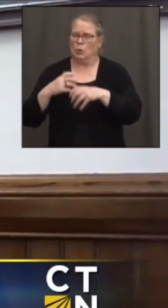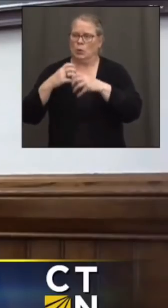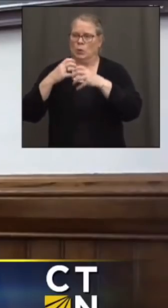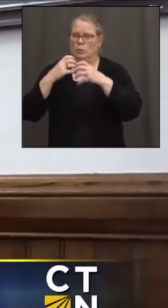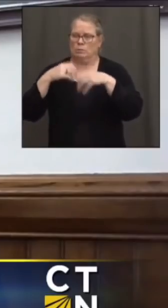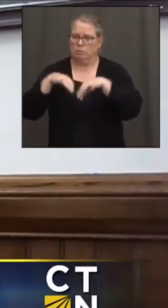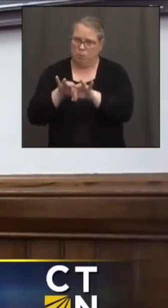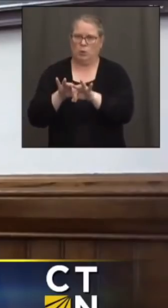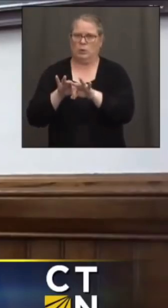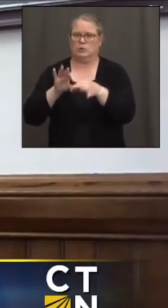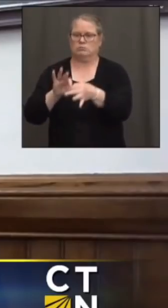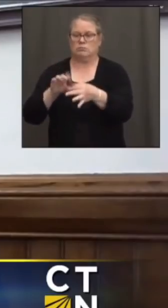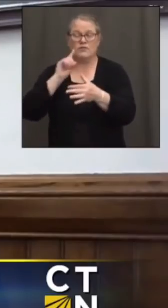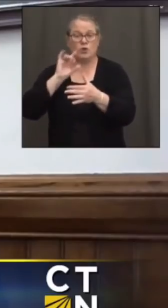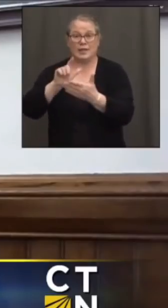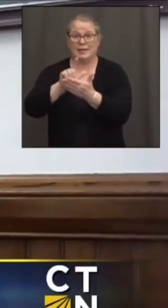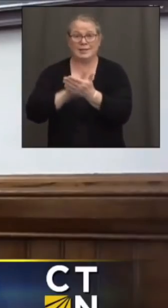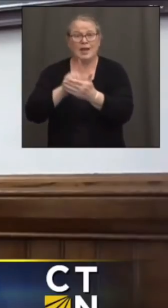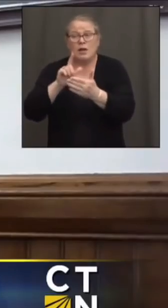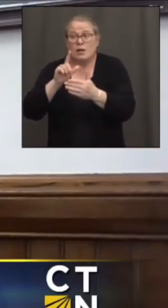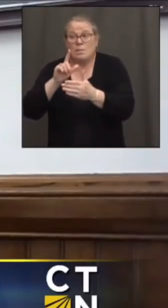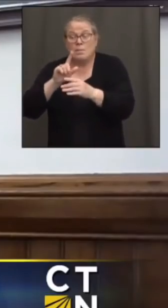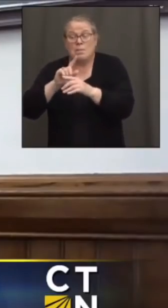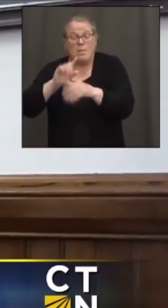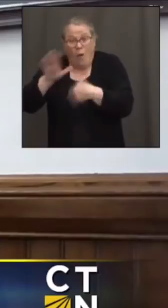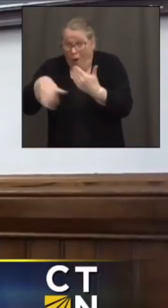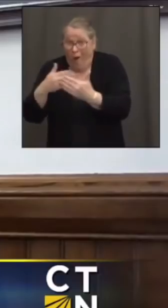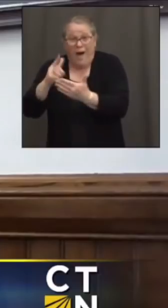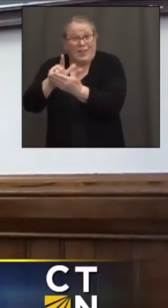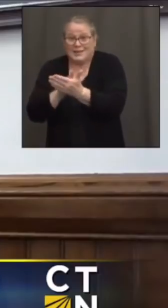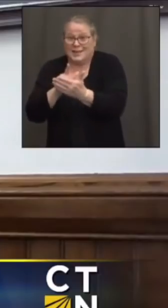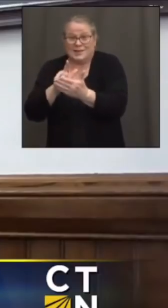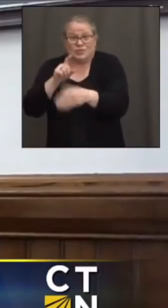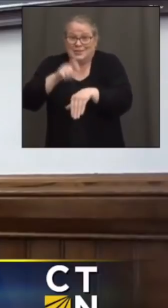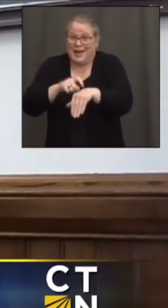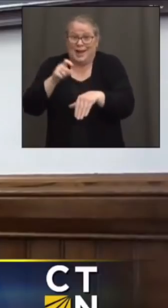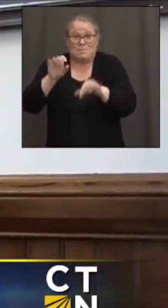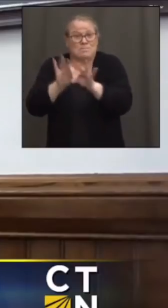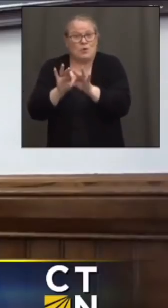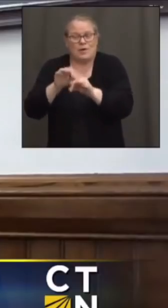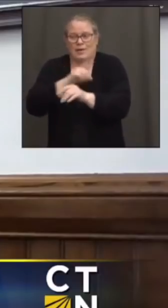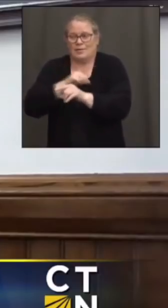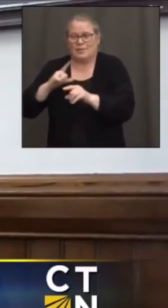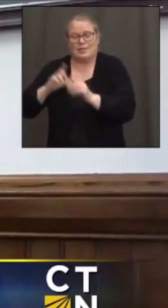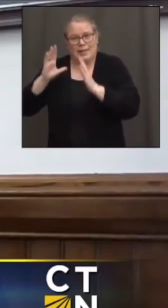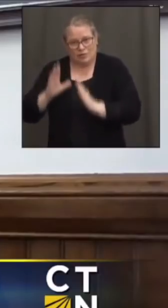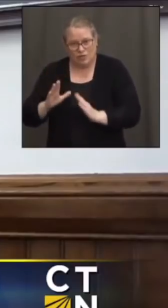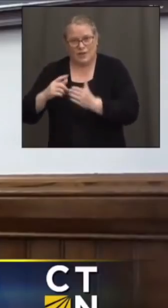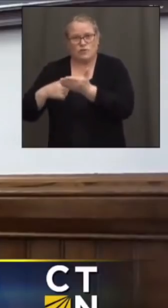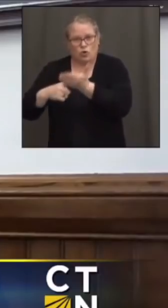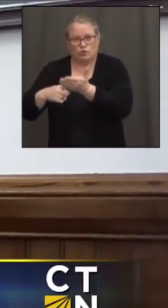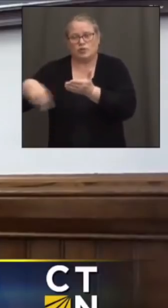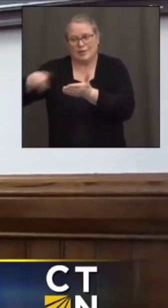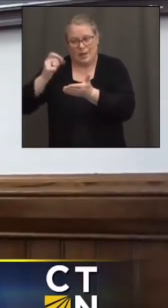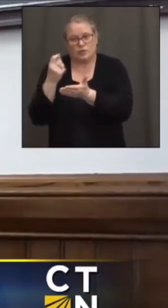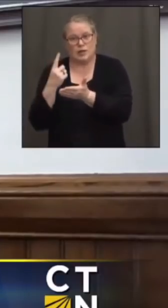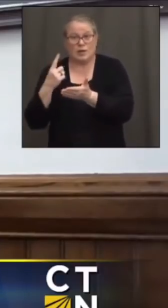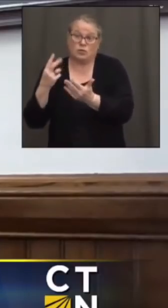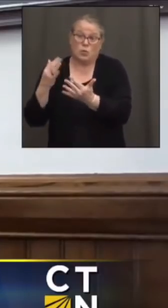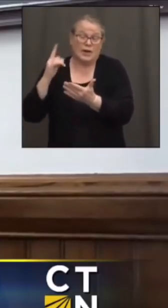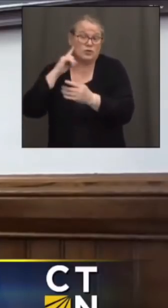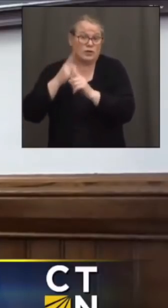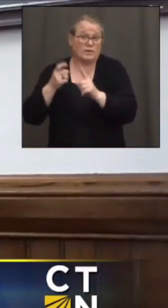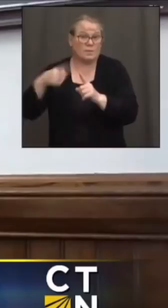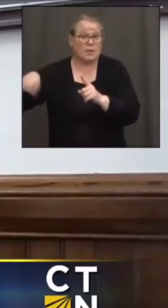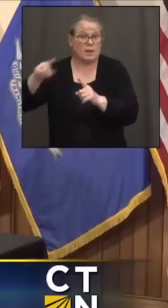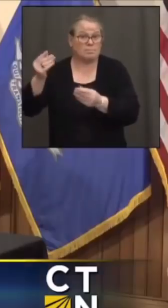legislation, as it does with all pieces of legislation. And the negotiators and the legislative side understand that, and we're waiting to hear back from them.